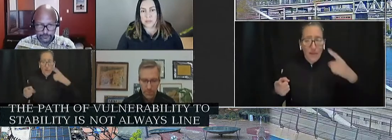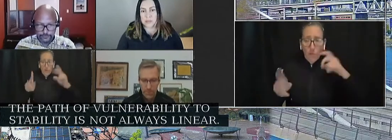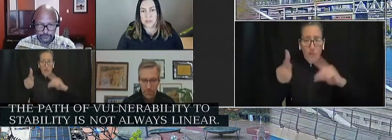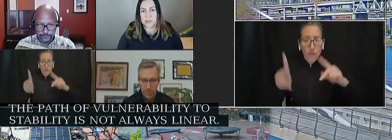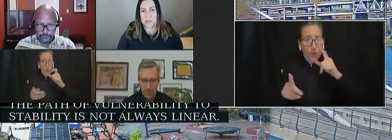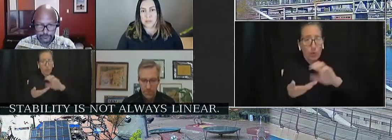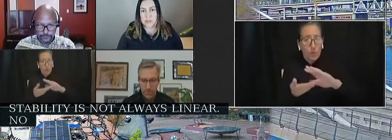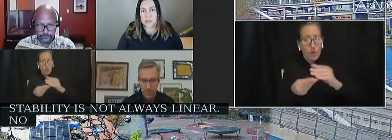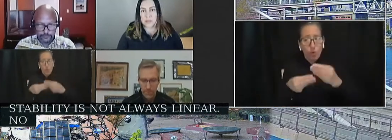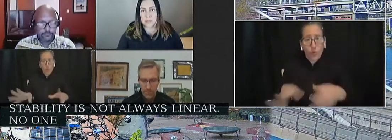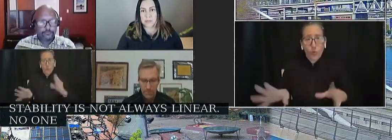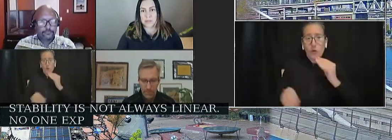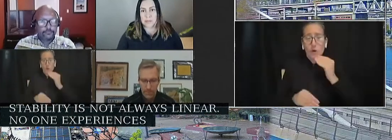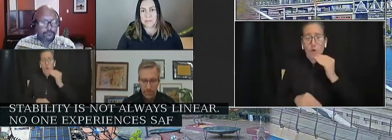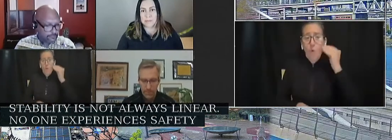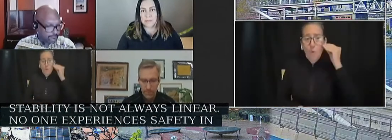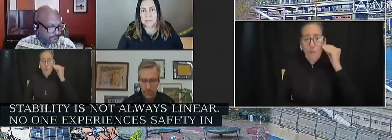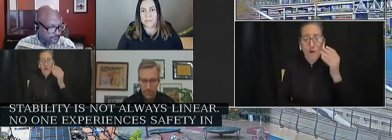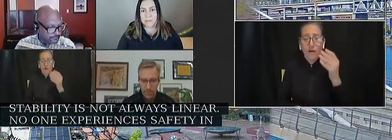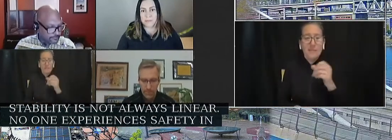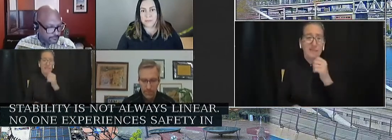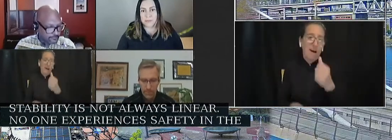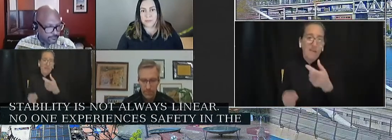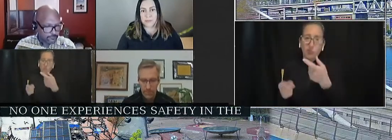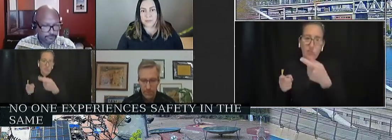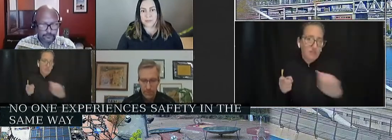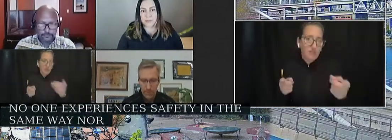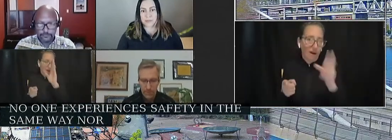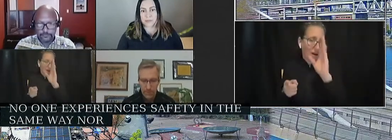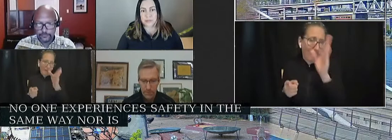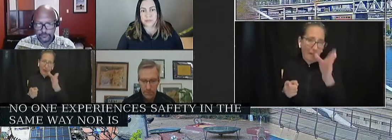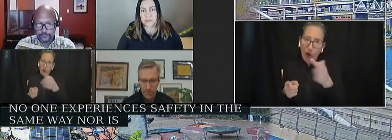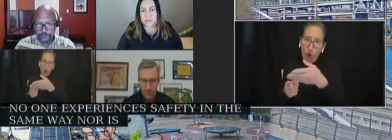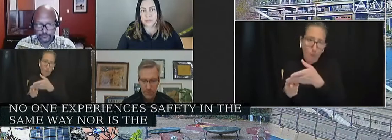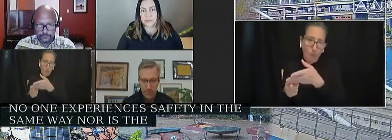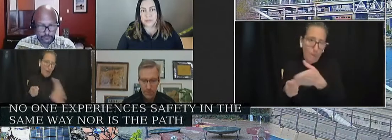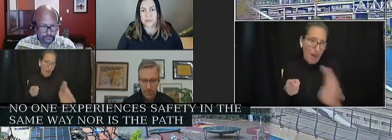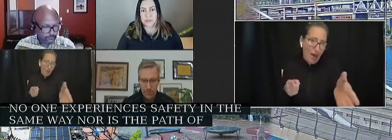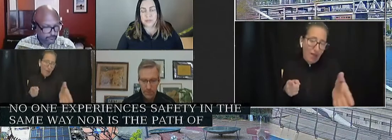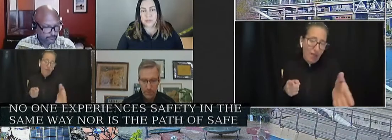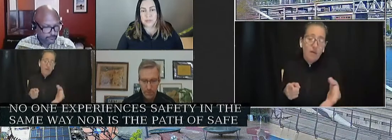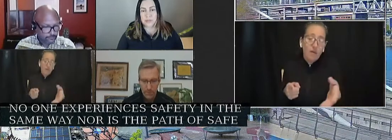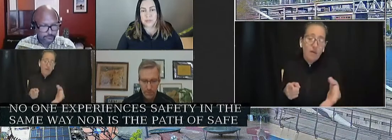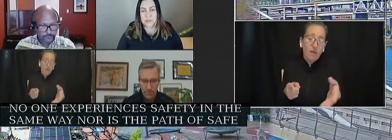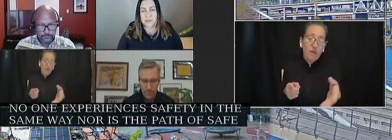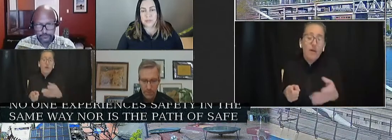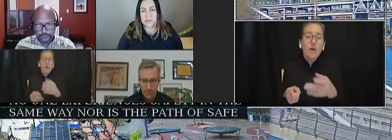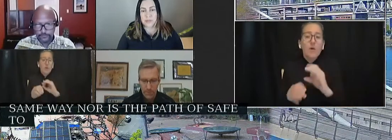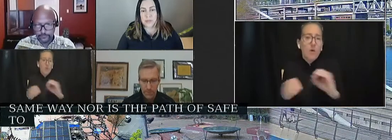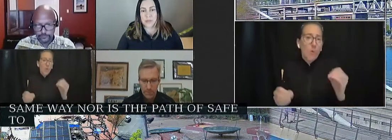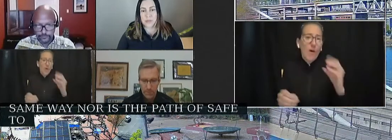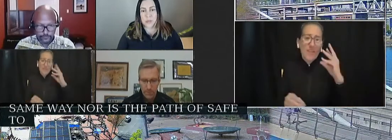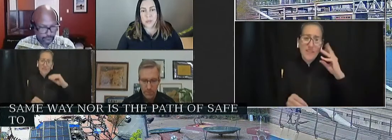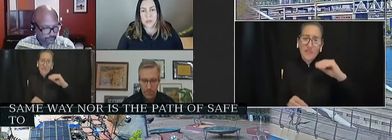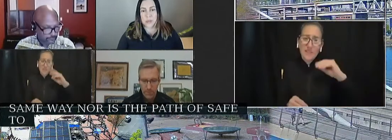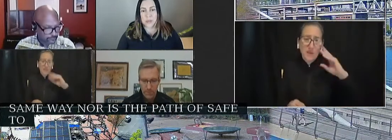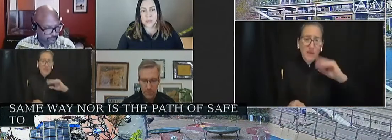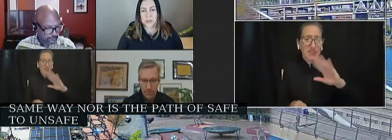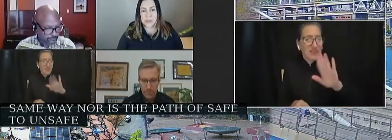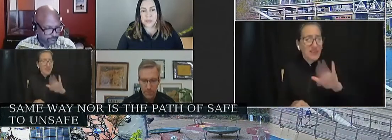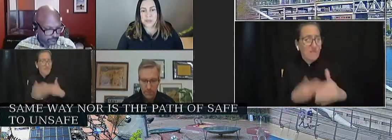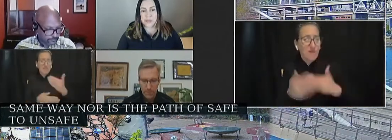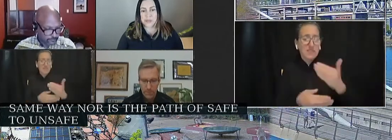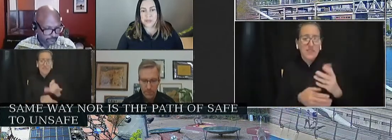safety in the same way, nor is the path safe to unsafe necessarily linear, nor